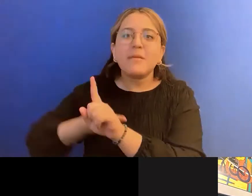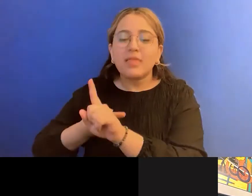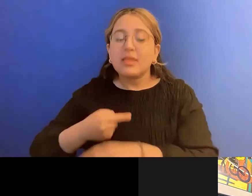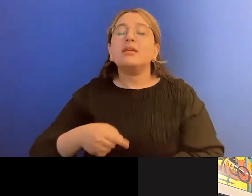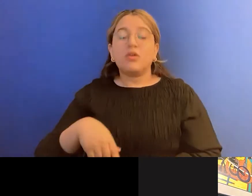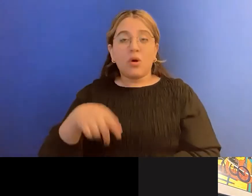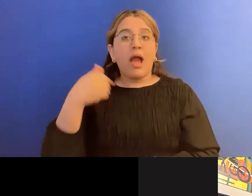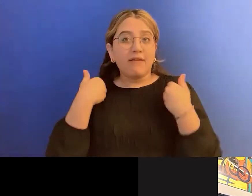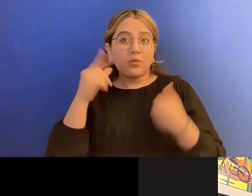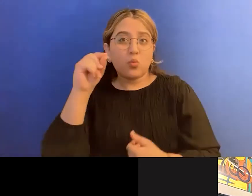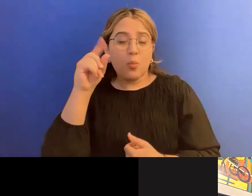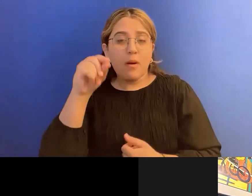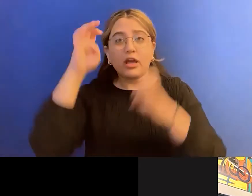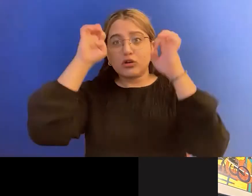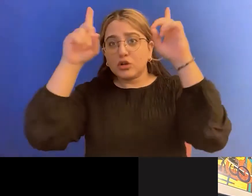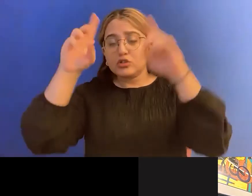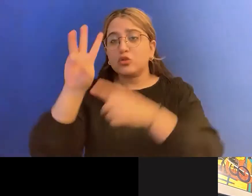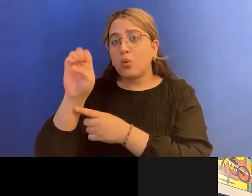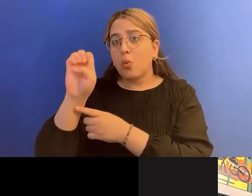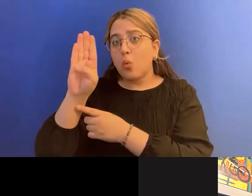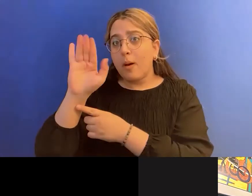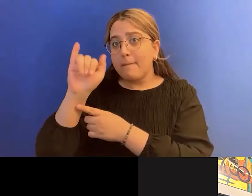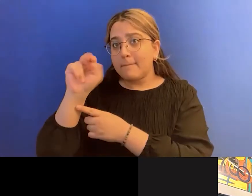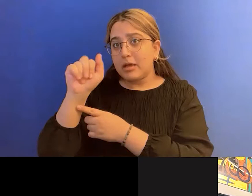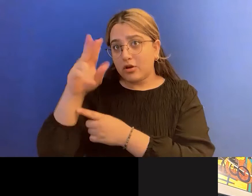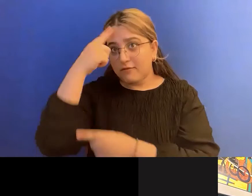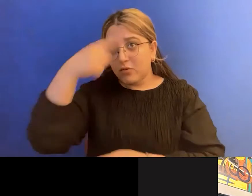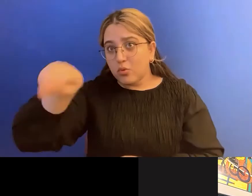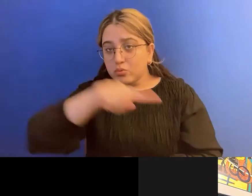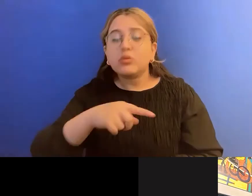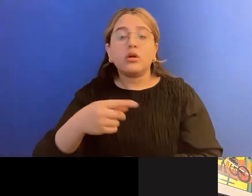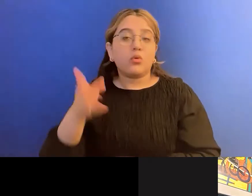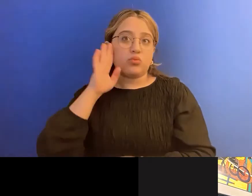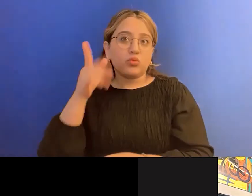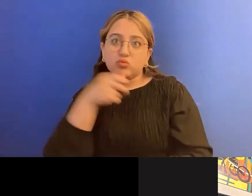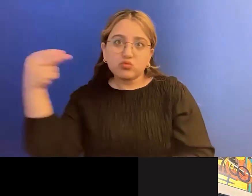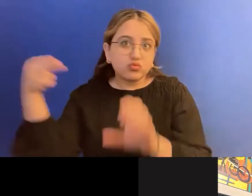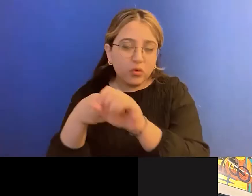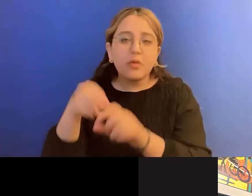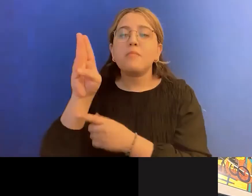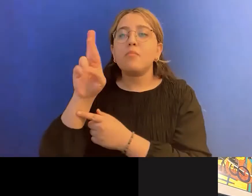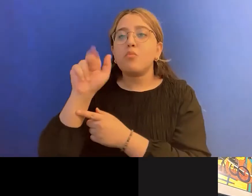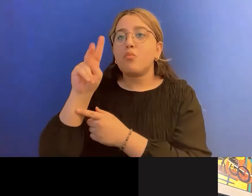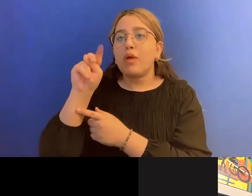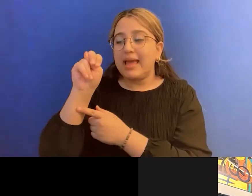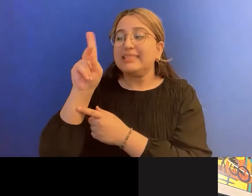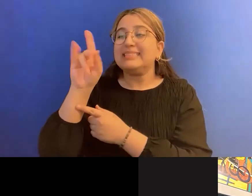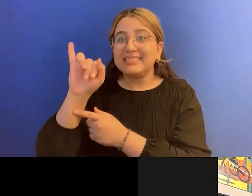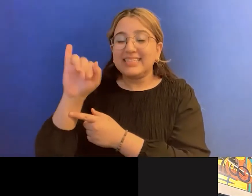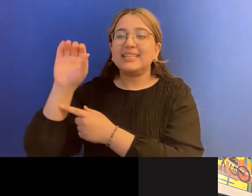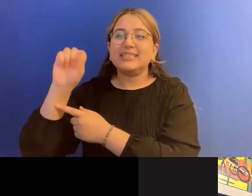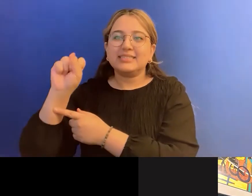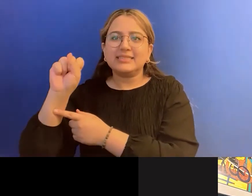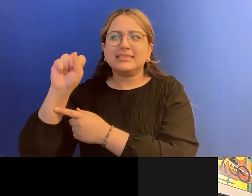educational webinar for you coming from Brandy. We'll be joined by Brandy Senziak from FLARE, which is the Fat